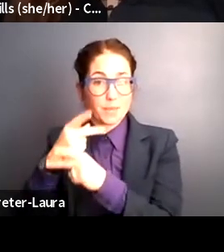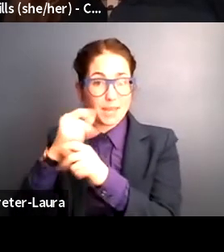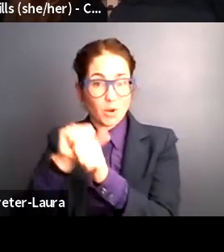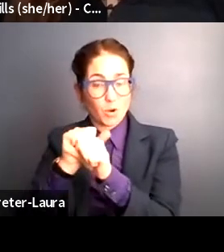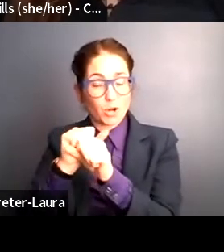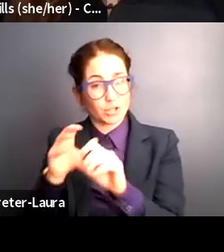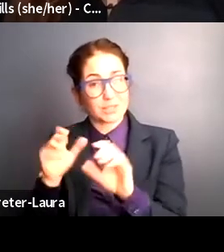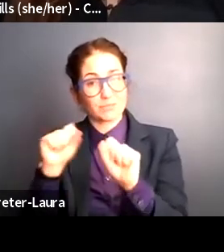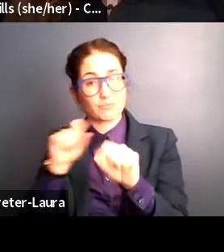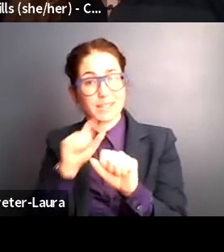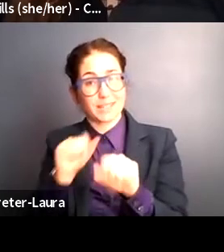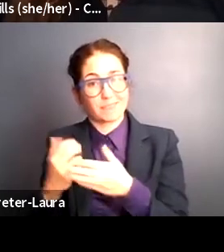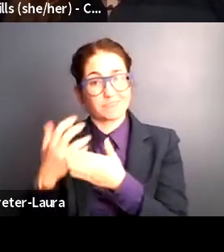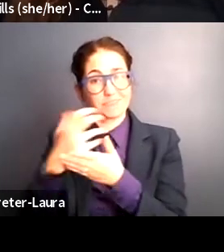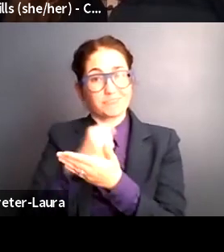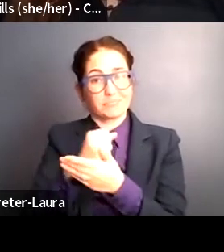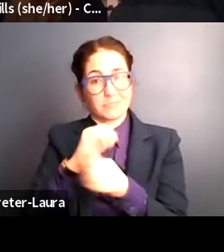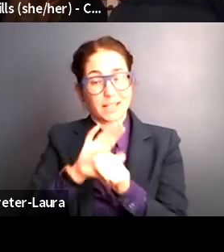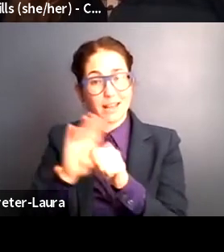are worthy of these jobs.